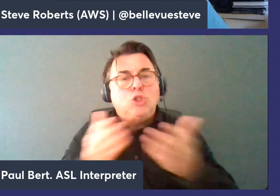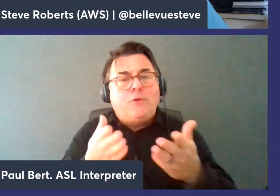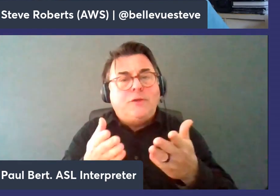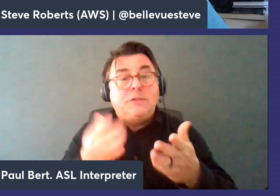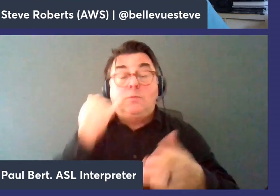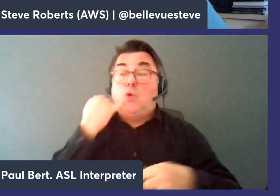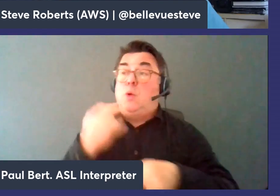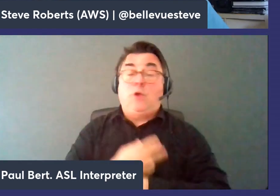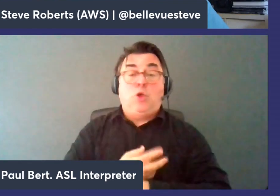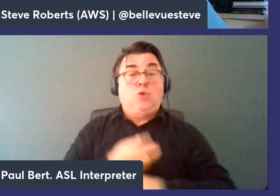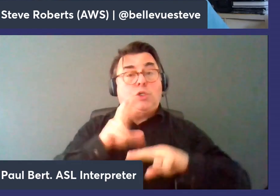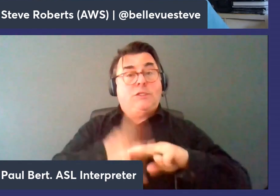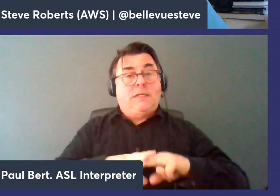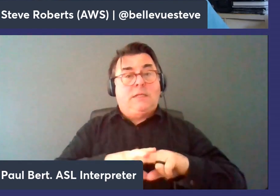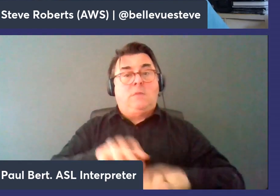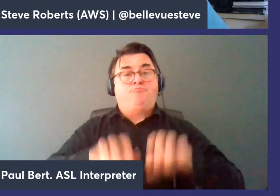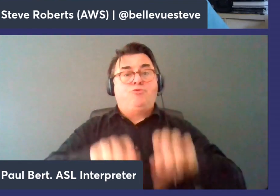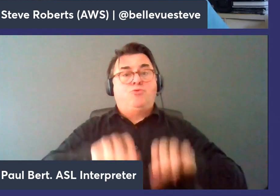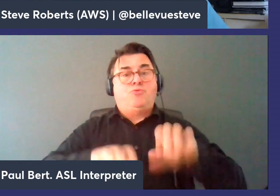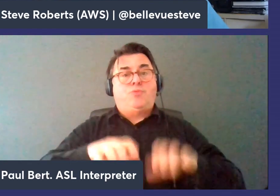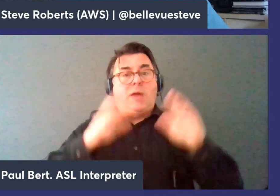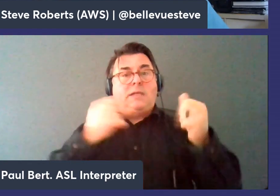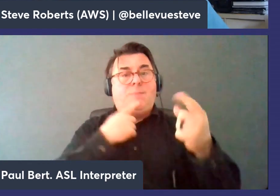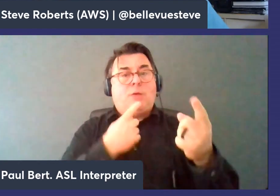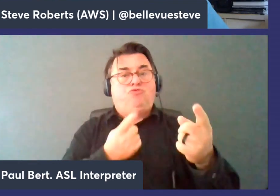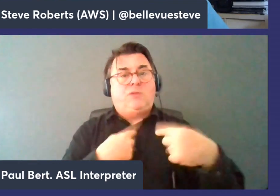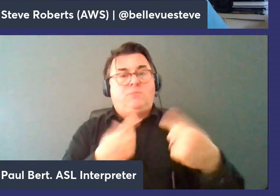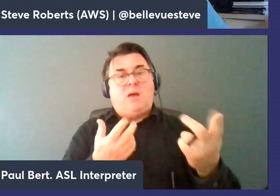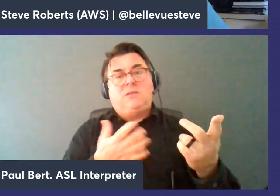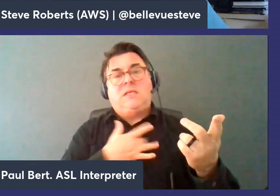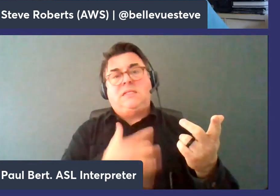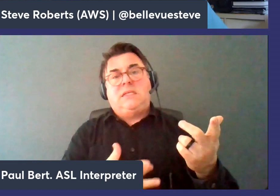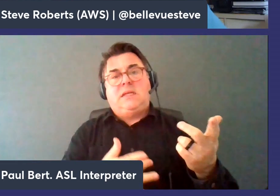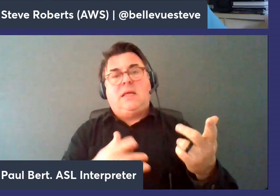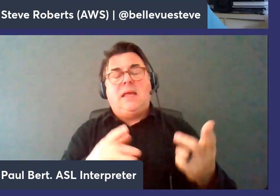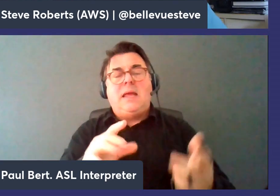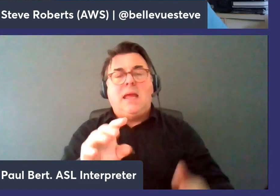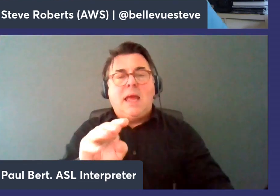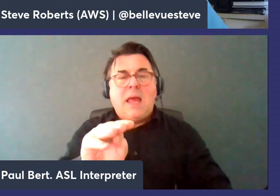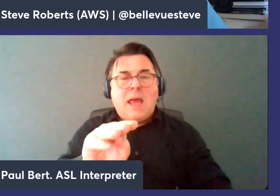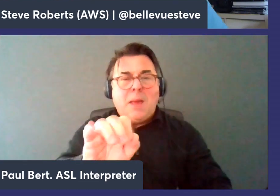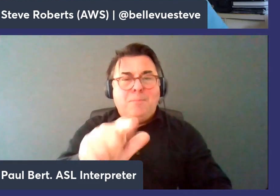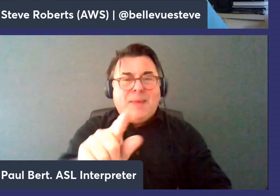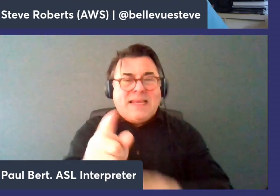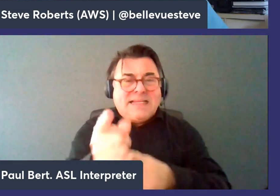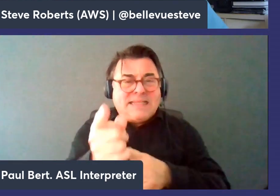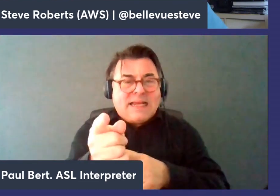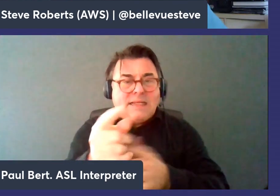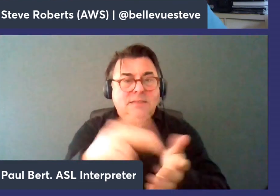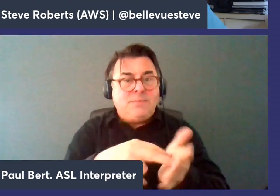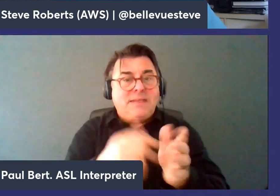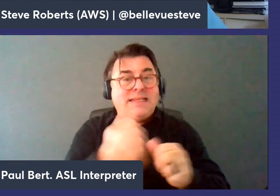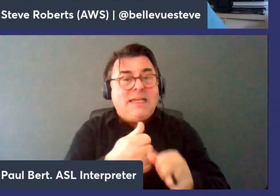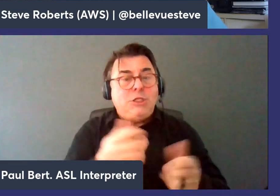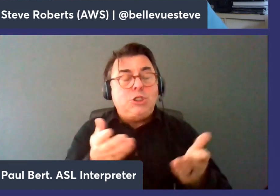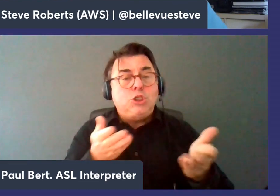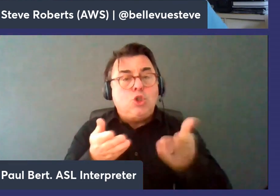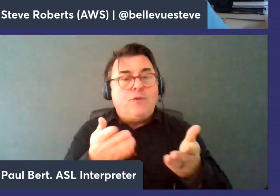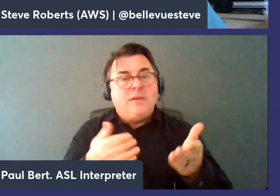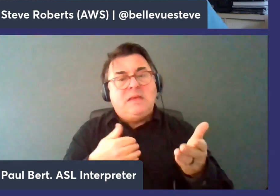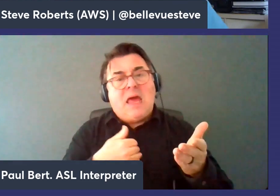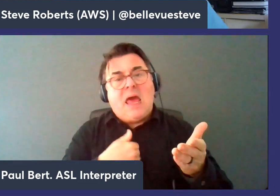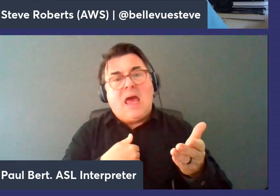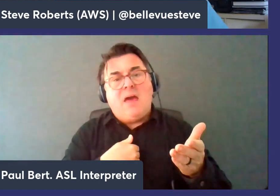sitting in front of your application and expecting a response you know usually within milliseconds which means each of your microservice has maybe